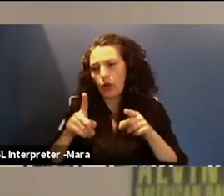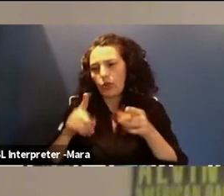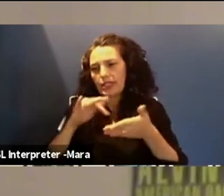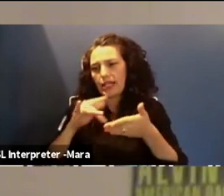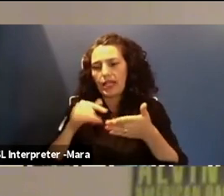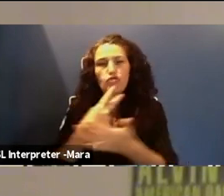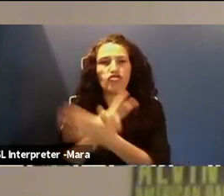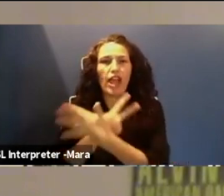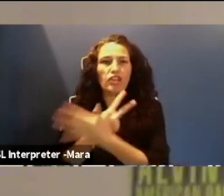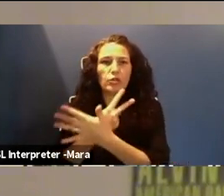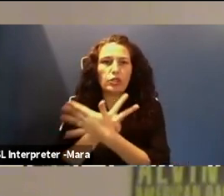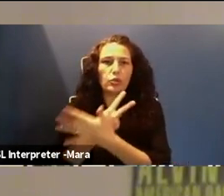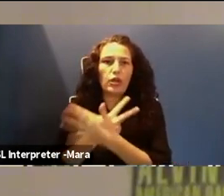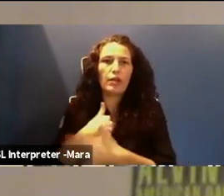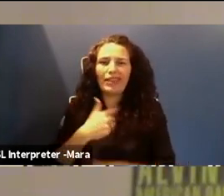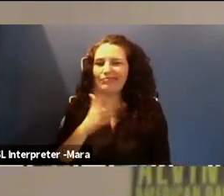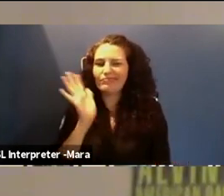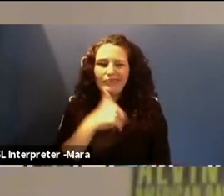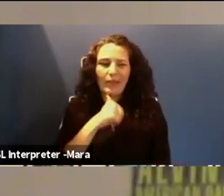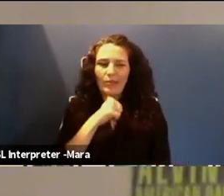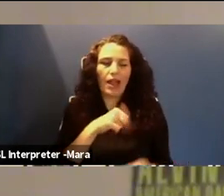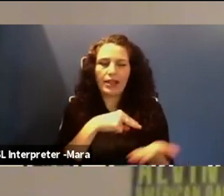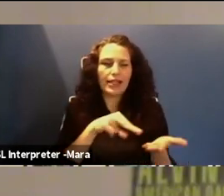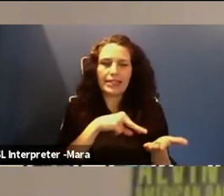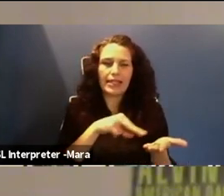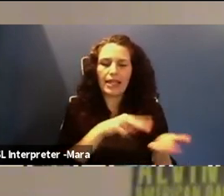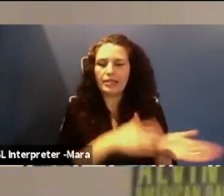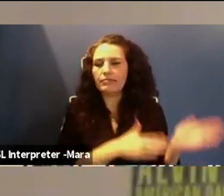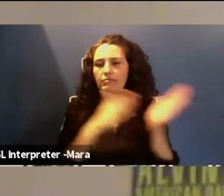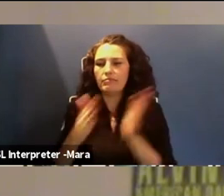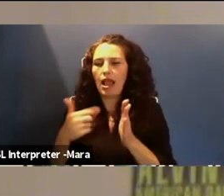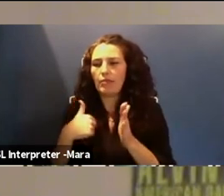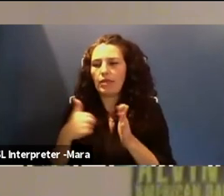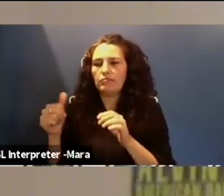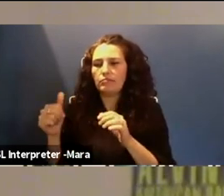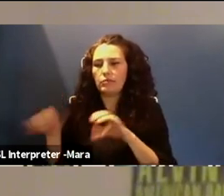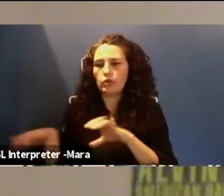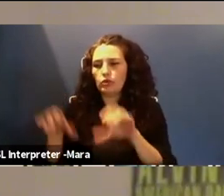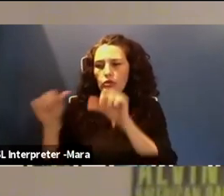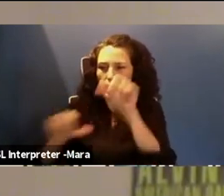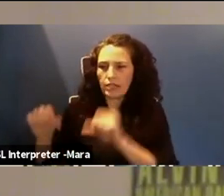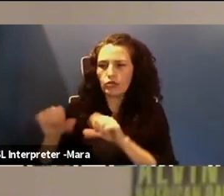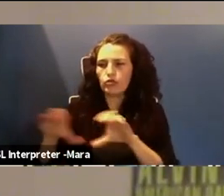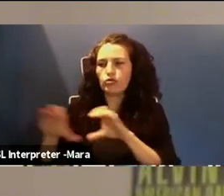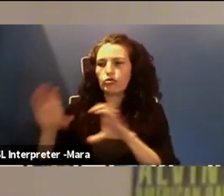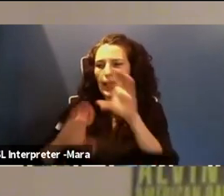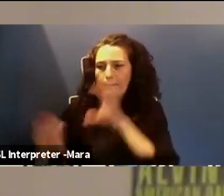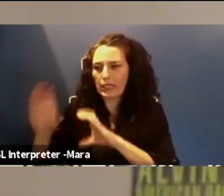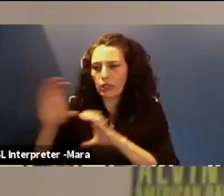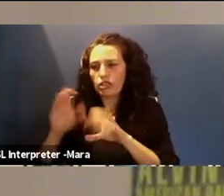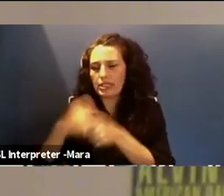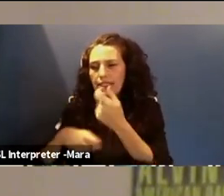so then I thought, Oh, I'm not going to be a dancer at all. I'm going to be a scientist. I'm going to be a chemist. Um, and I think